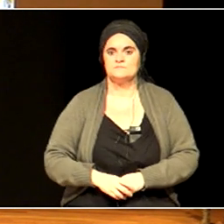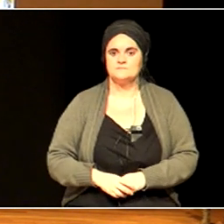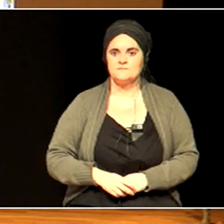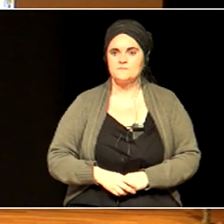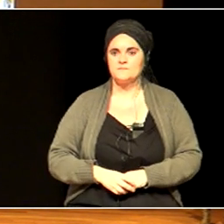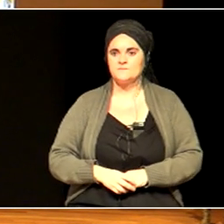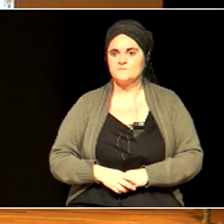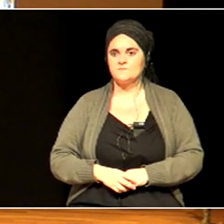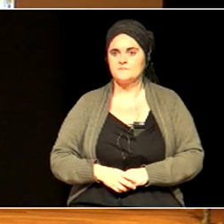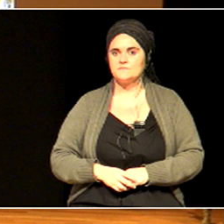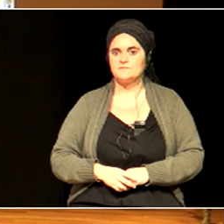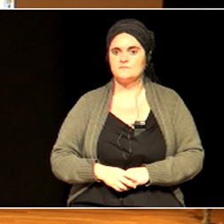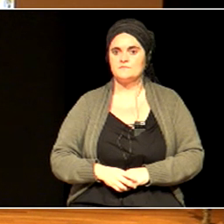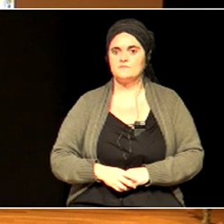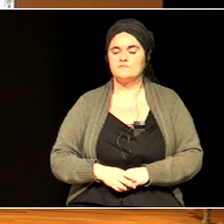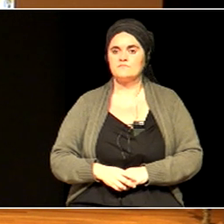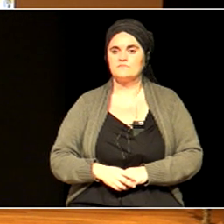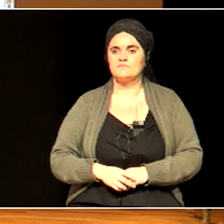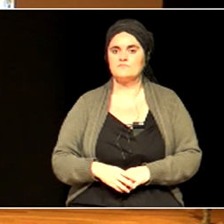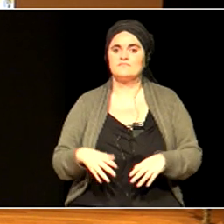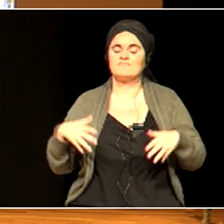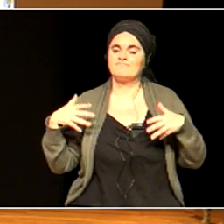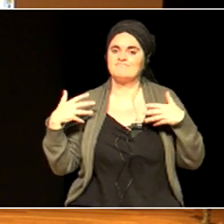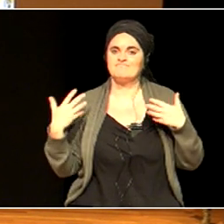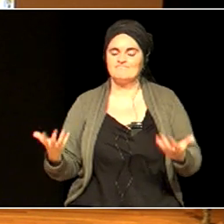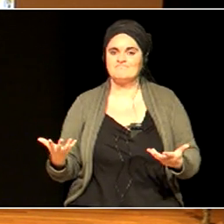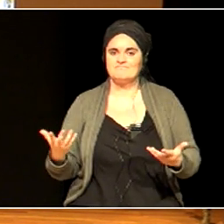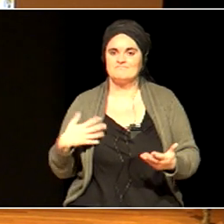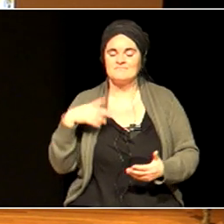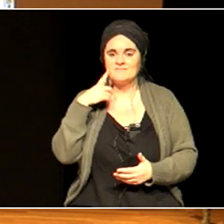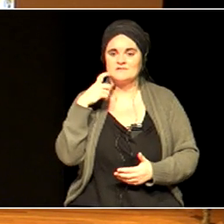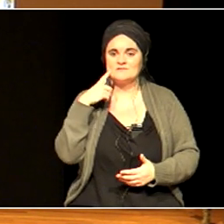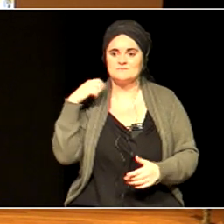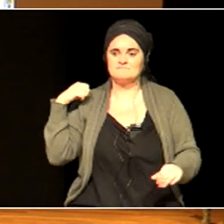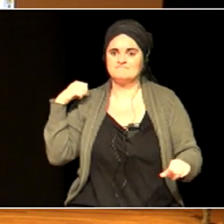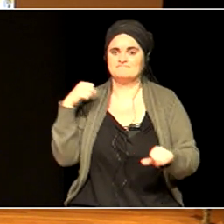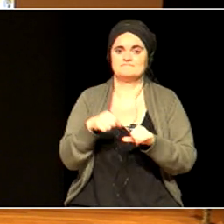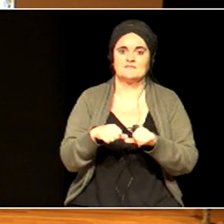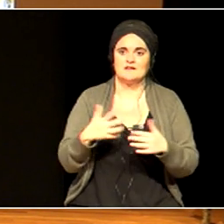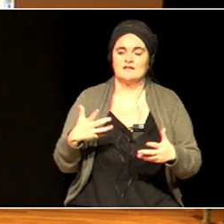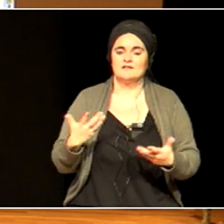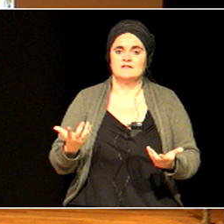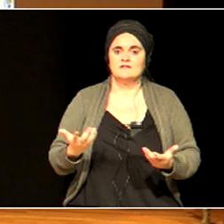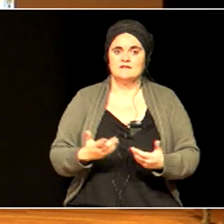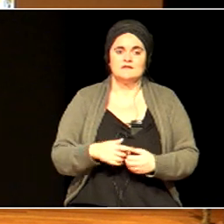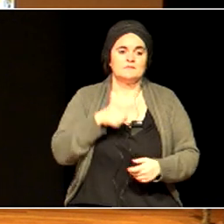But we've got used to having words like development,